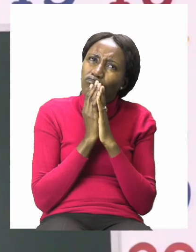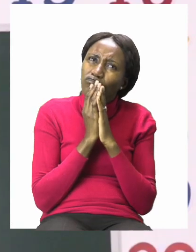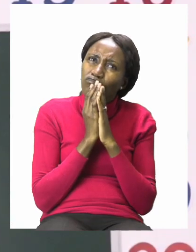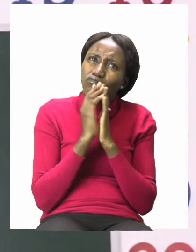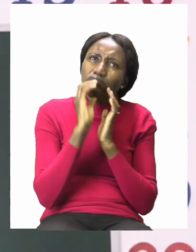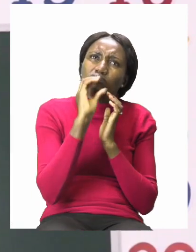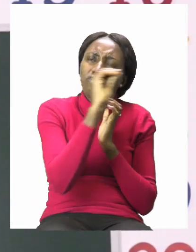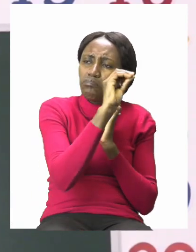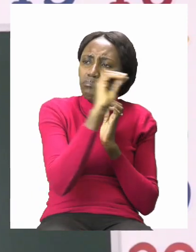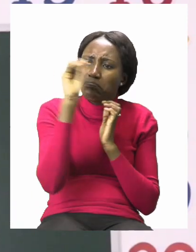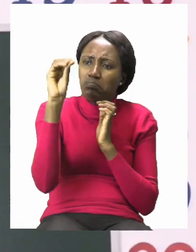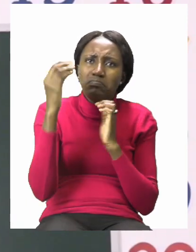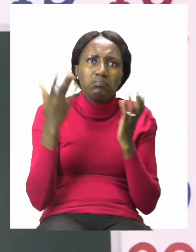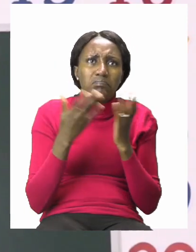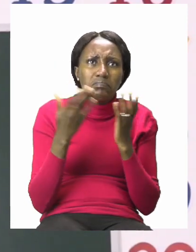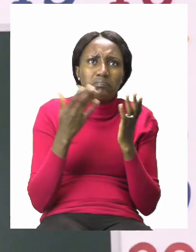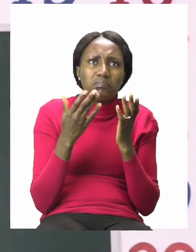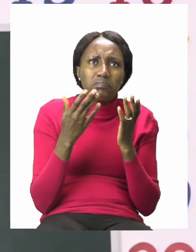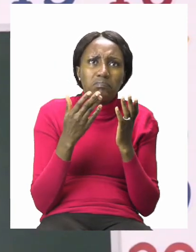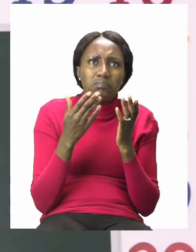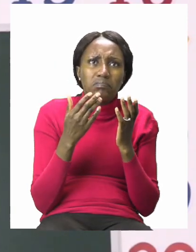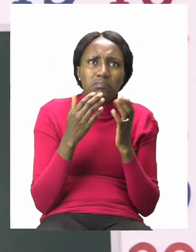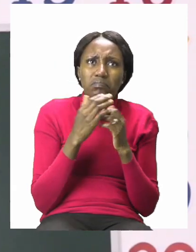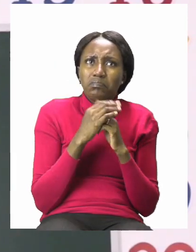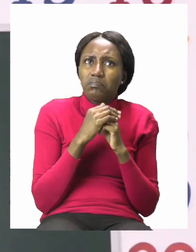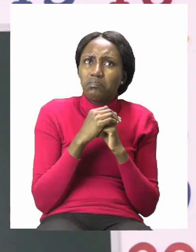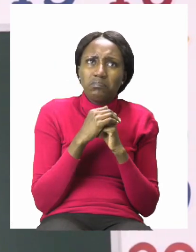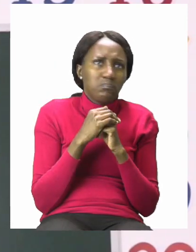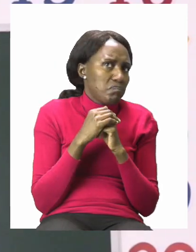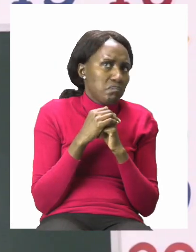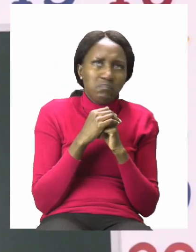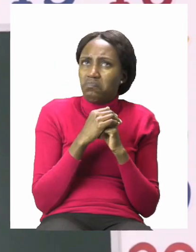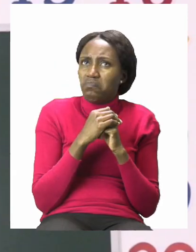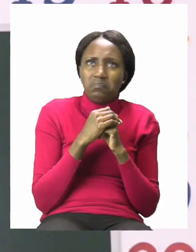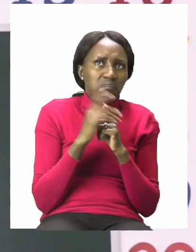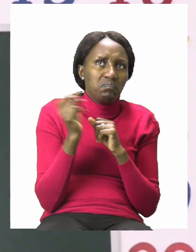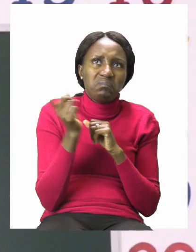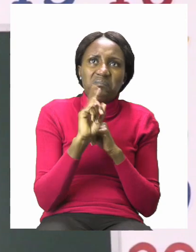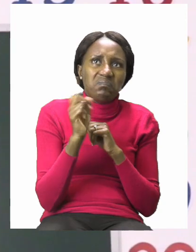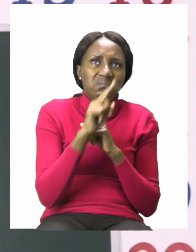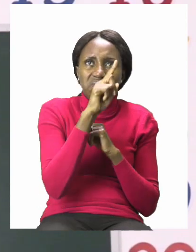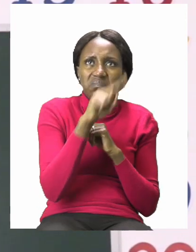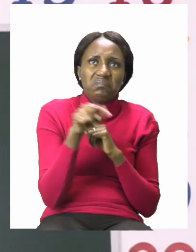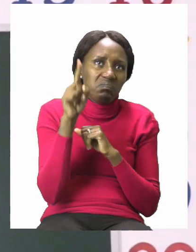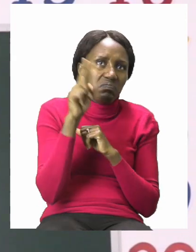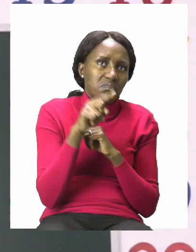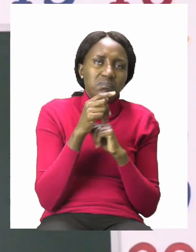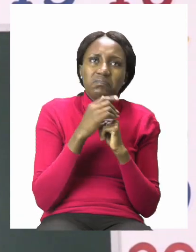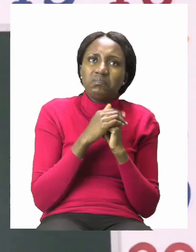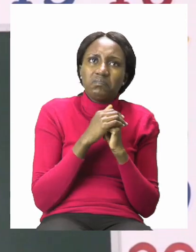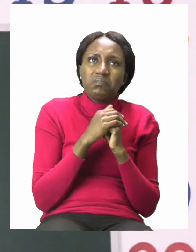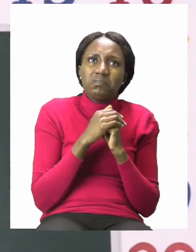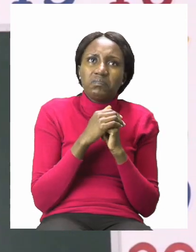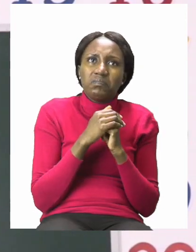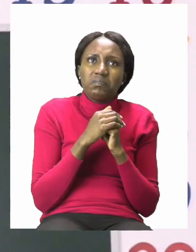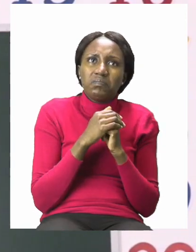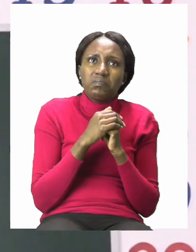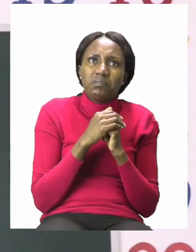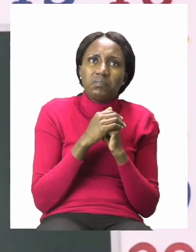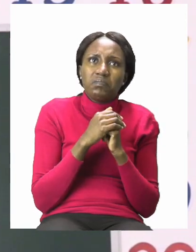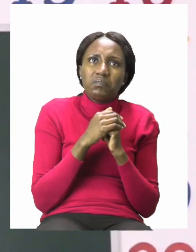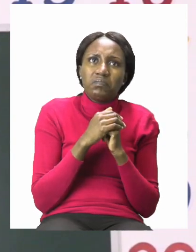it here? No, it doesn't seem to match with anything. How about